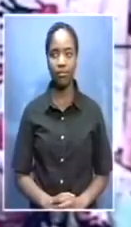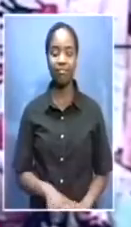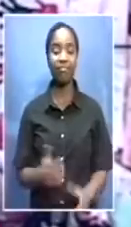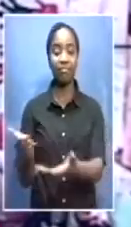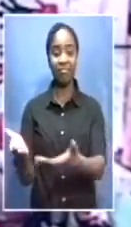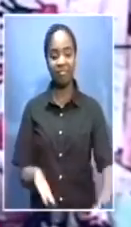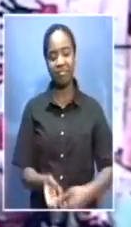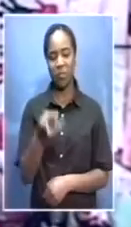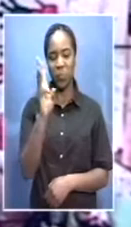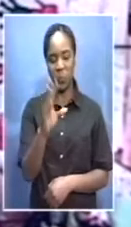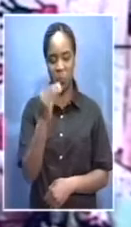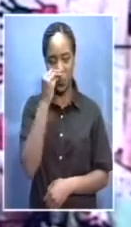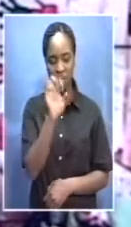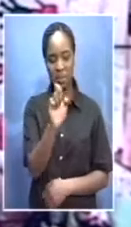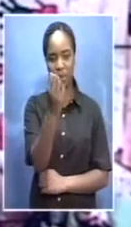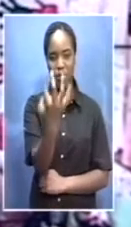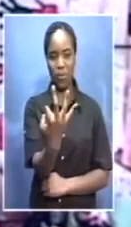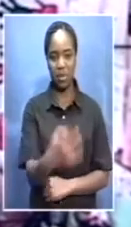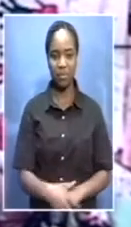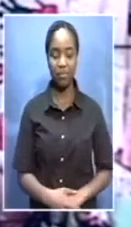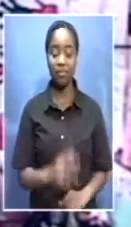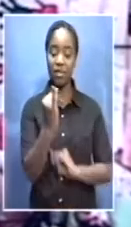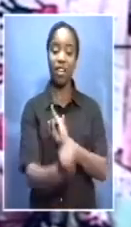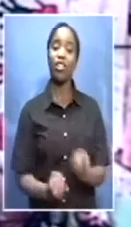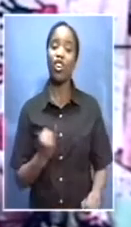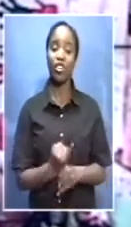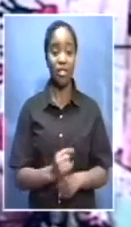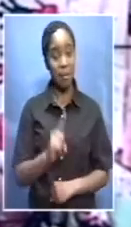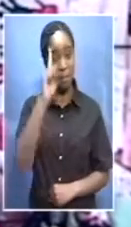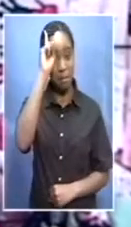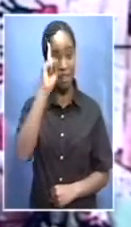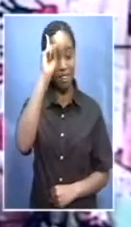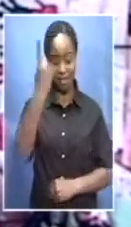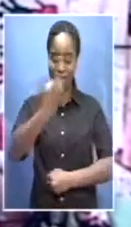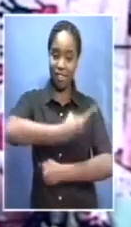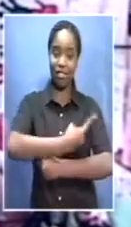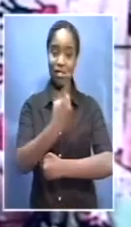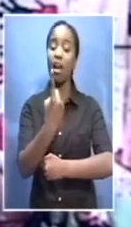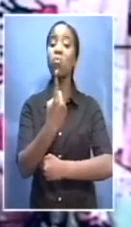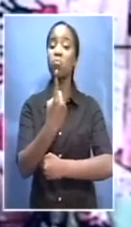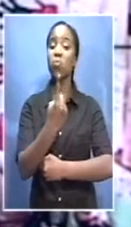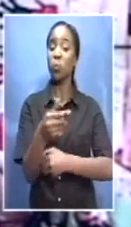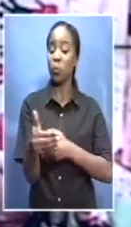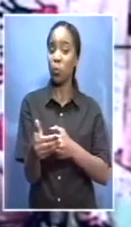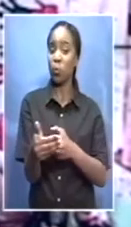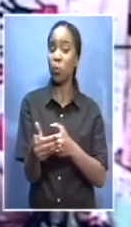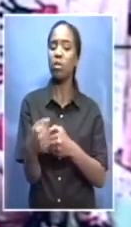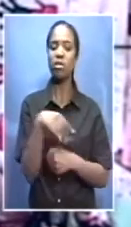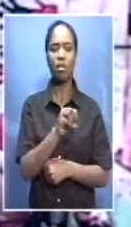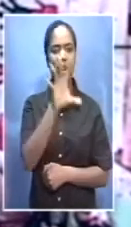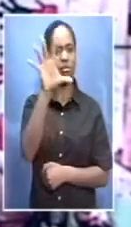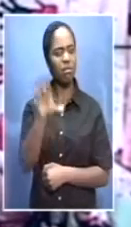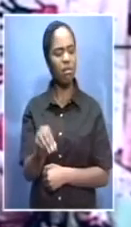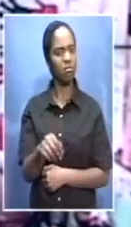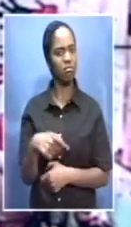welcome back you're watching the news on SABC 3 as International Mandela day draws closer South Africans already heeding